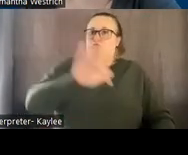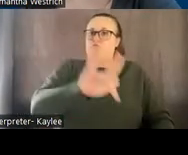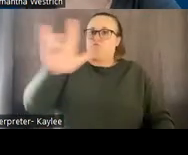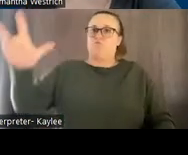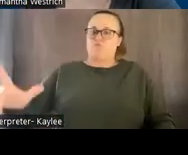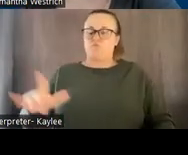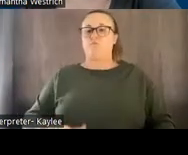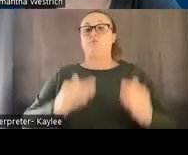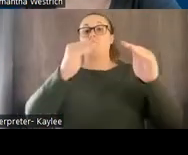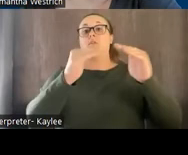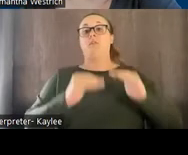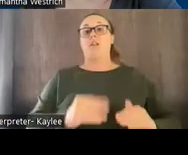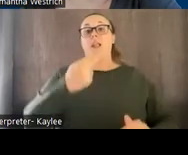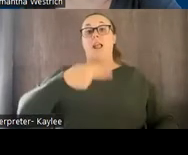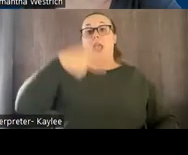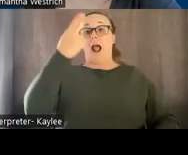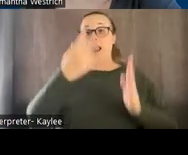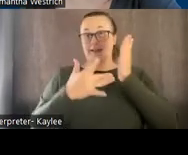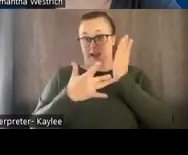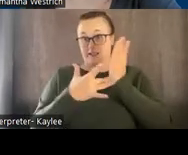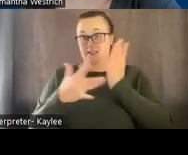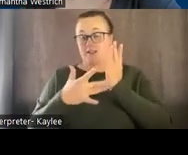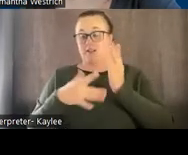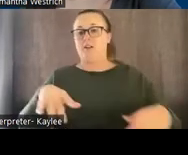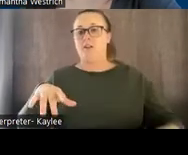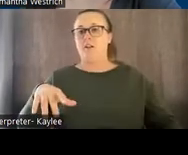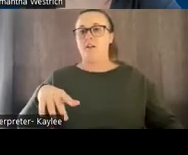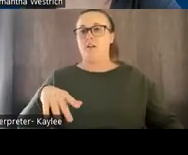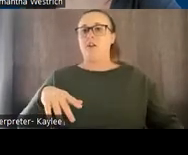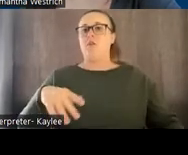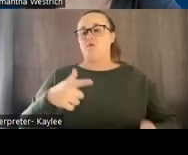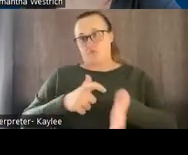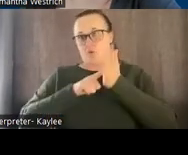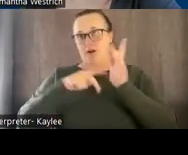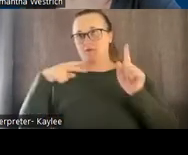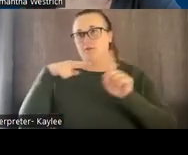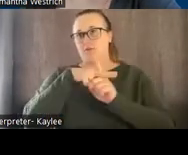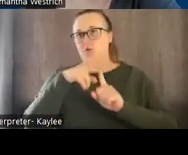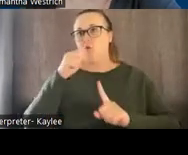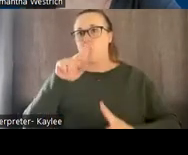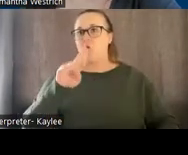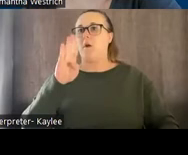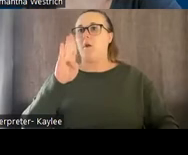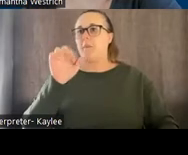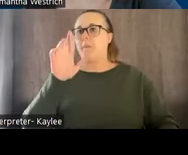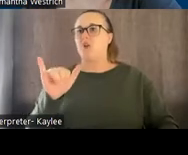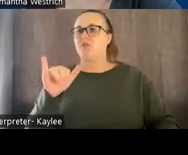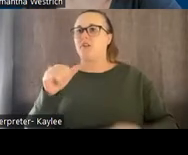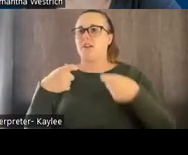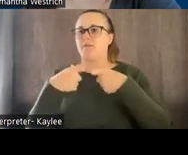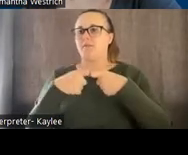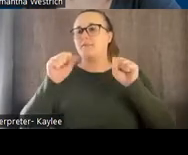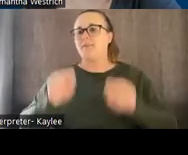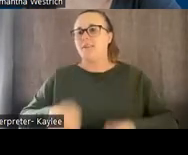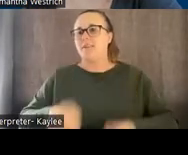tech is a device that requires a power source or has rechargeable batteries. It has what we call a